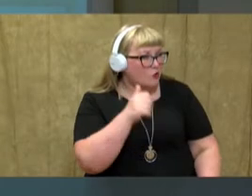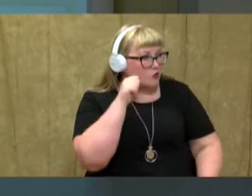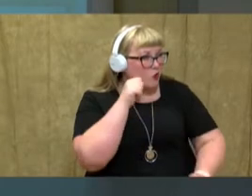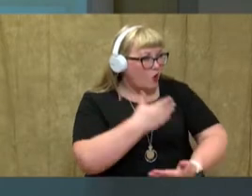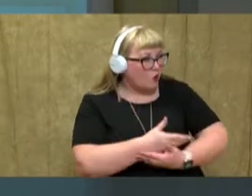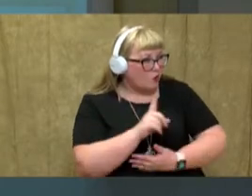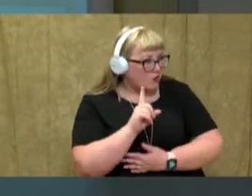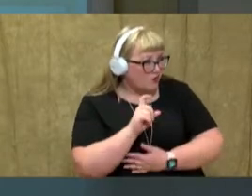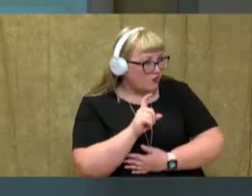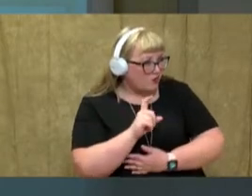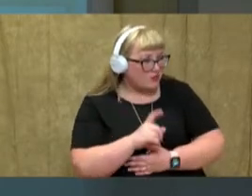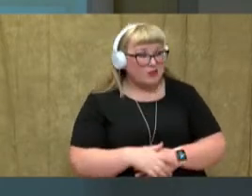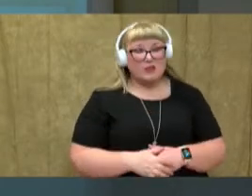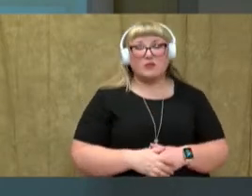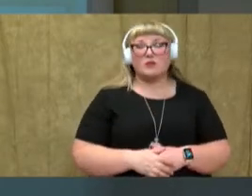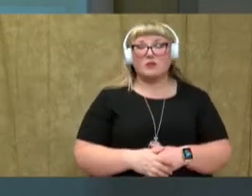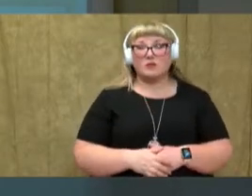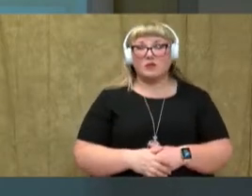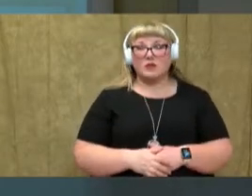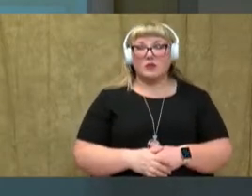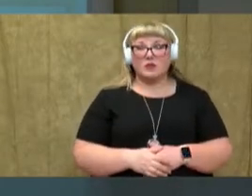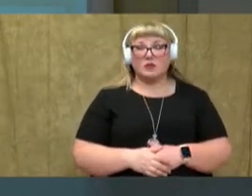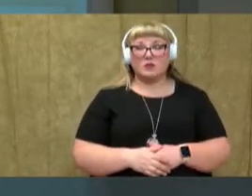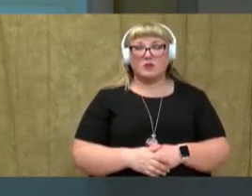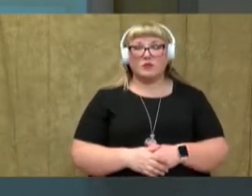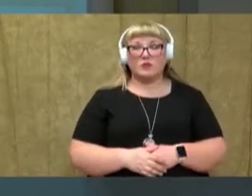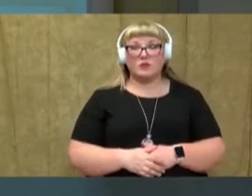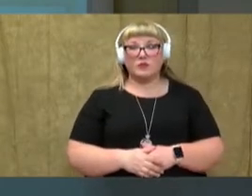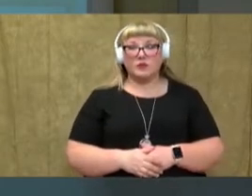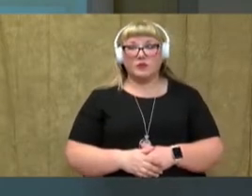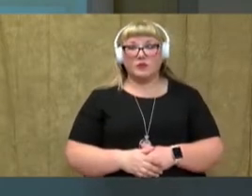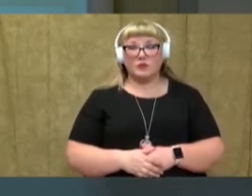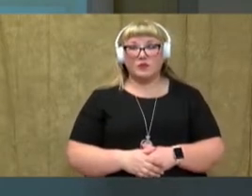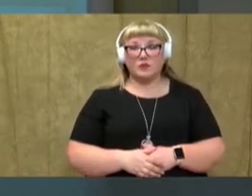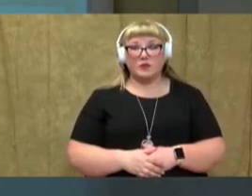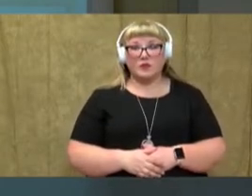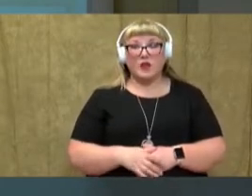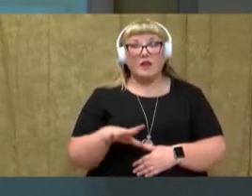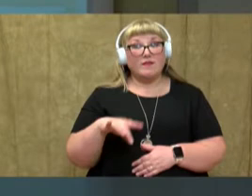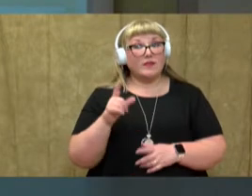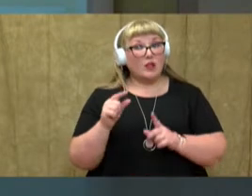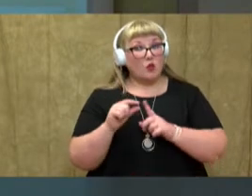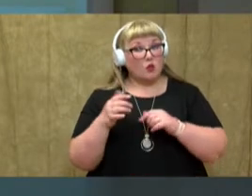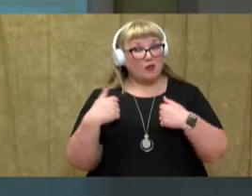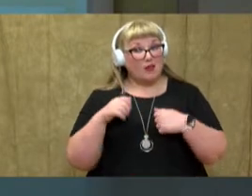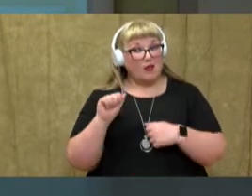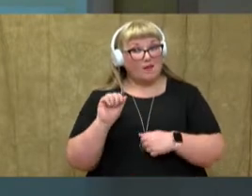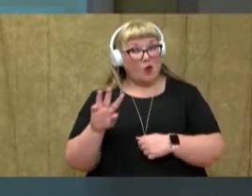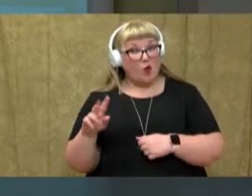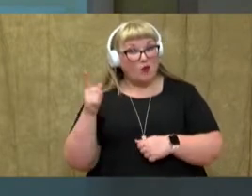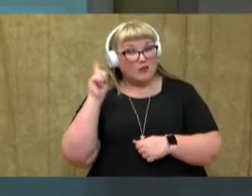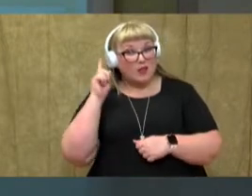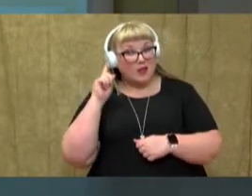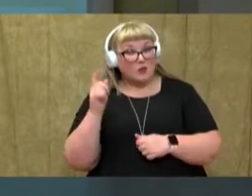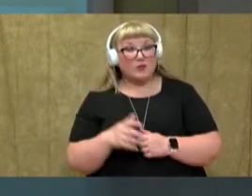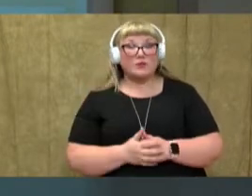her daughter? All right. Let's look at the last sentence. Find the words that say aww. Aww.